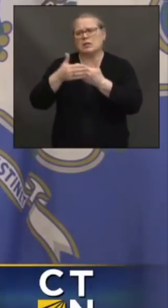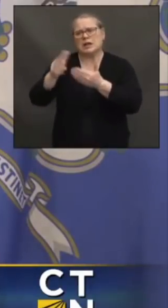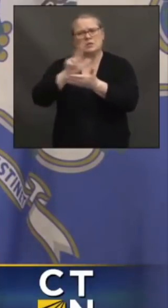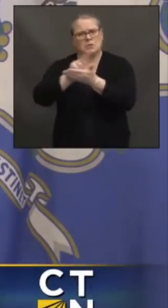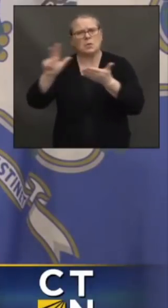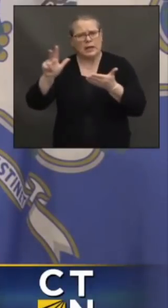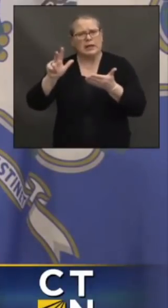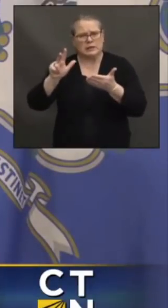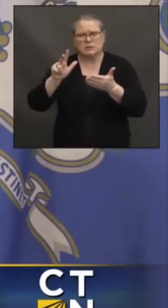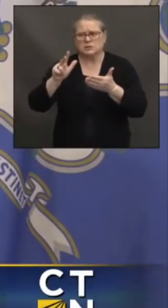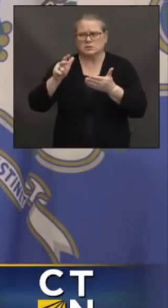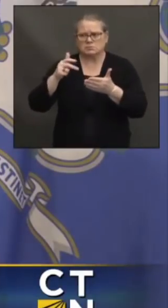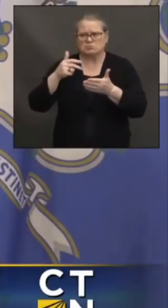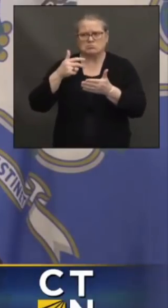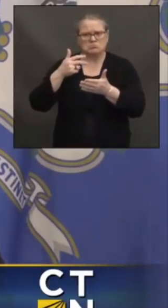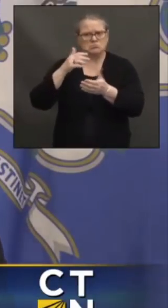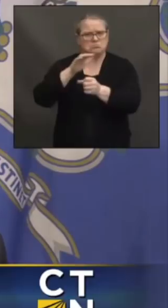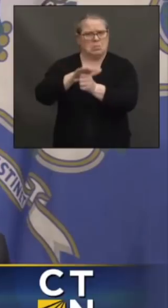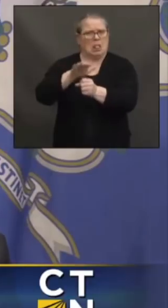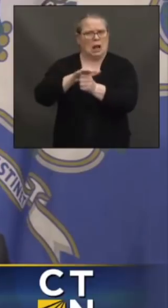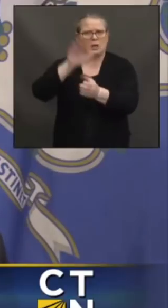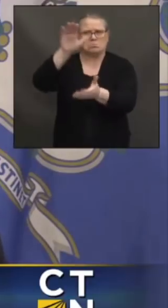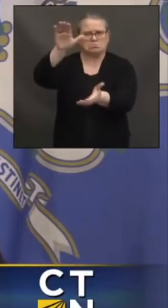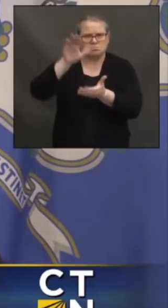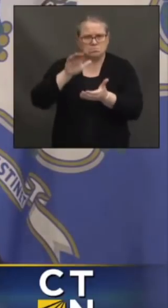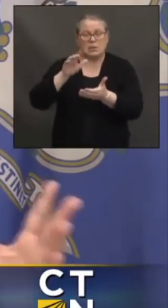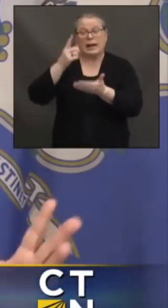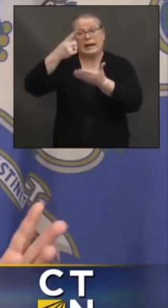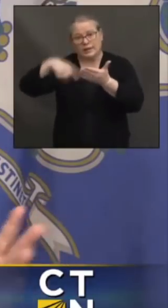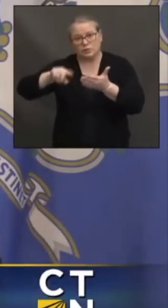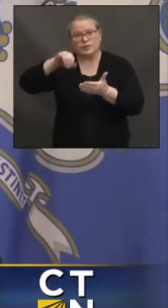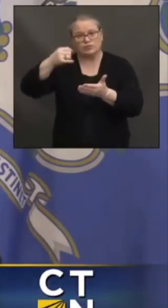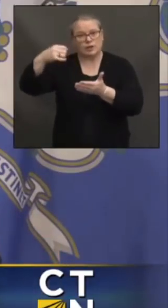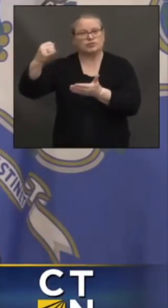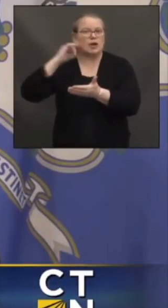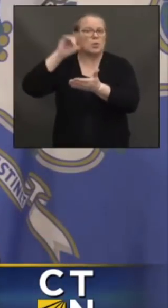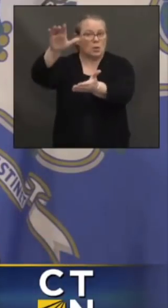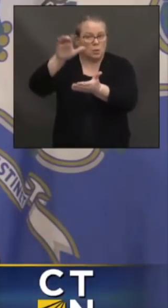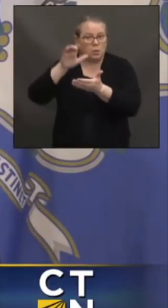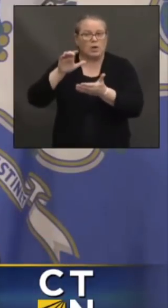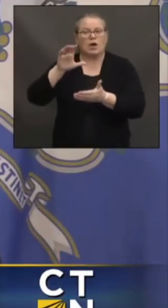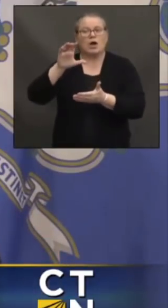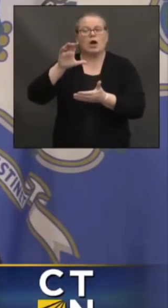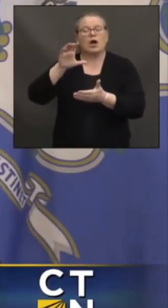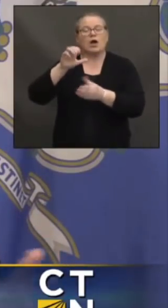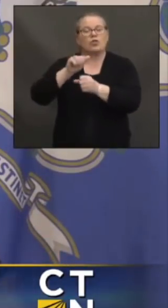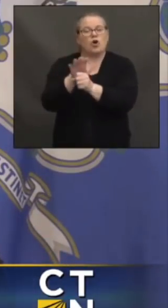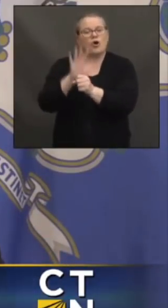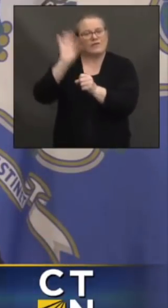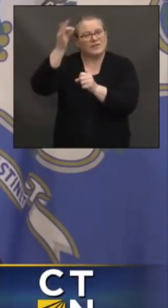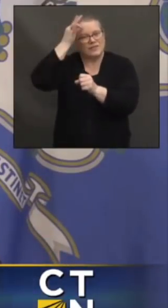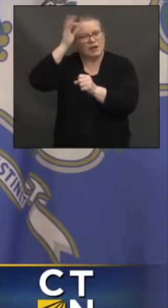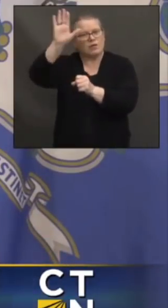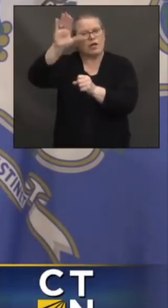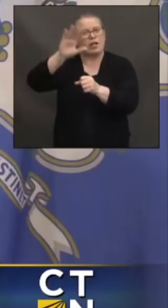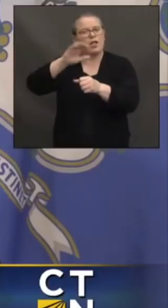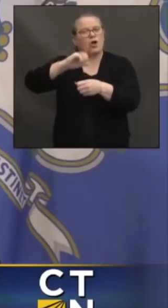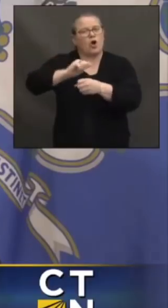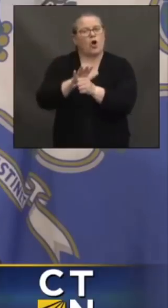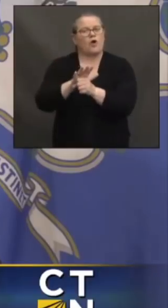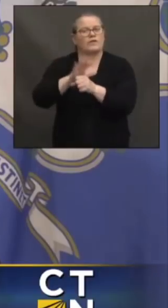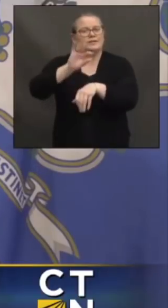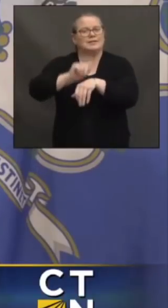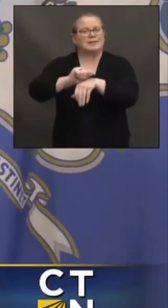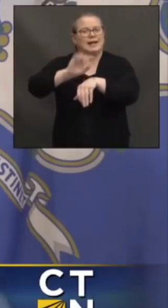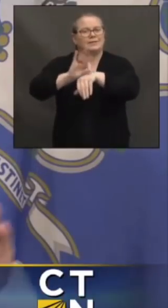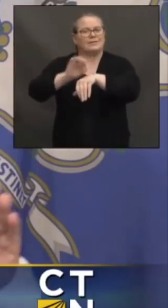task force was very clear that nobody across the country was going to get J&J last week, but now it's rolling back again